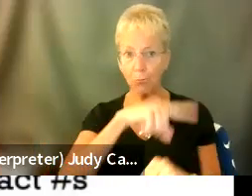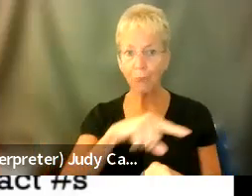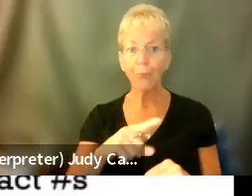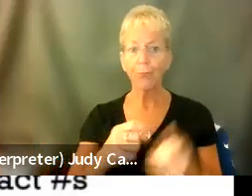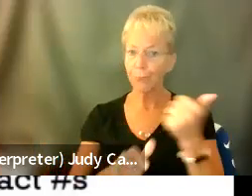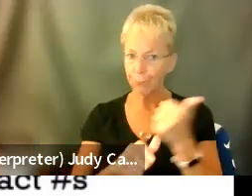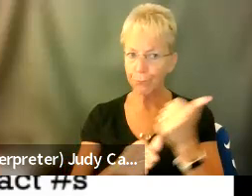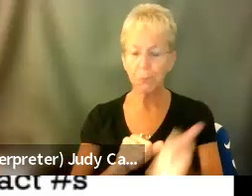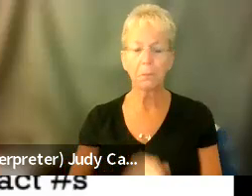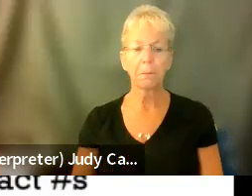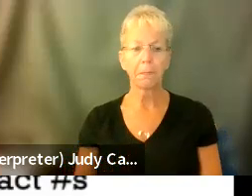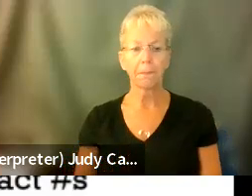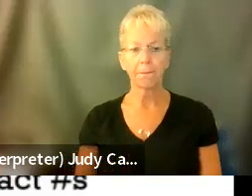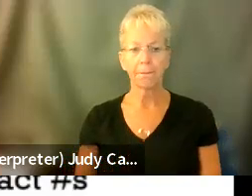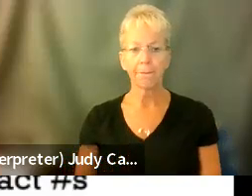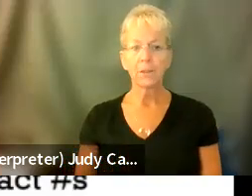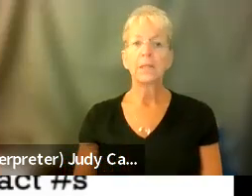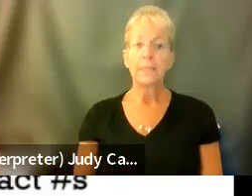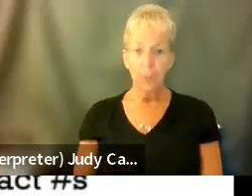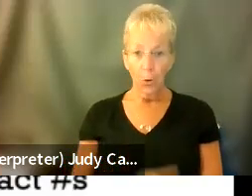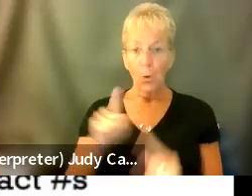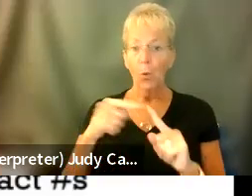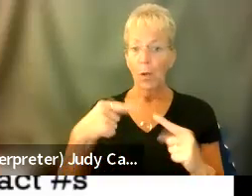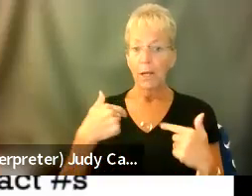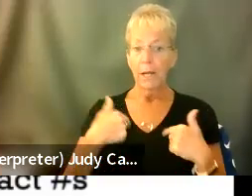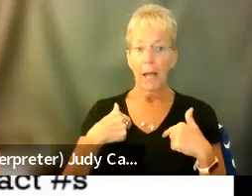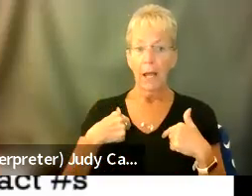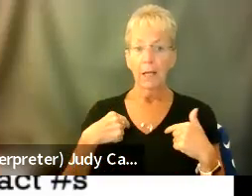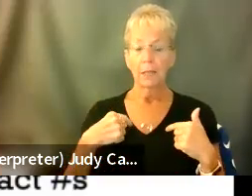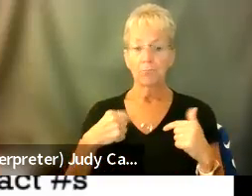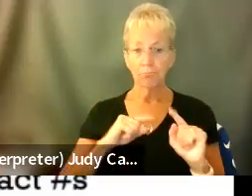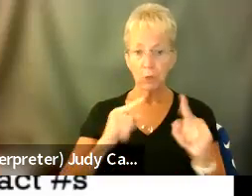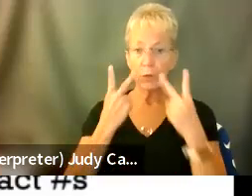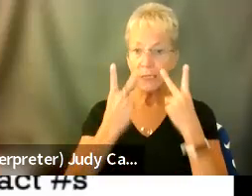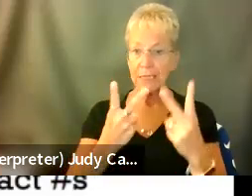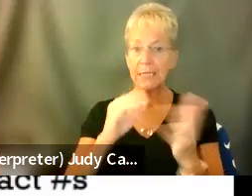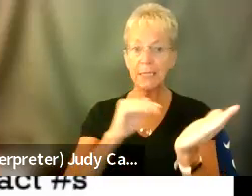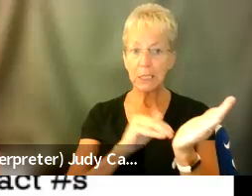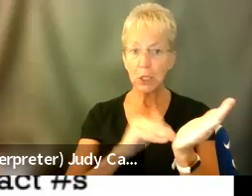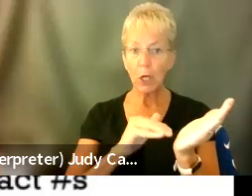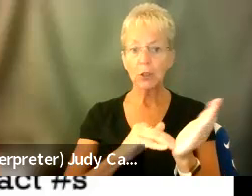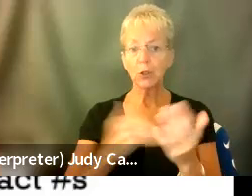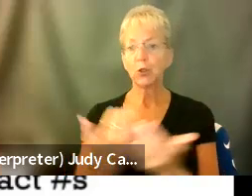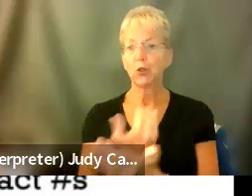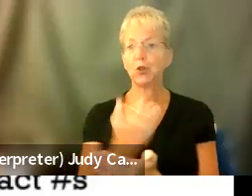advocacy. So whenever I go to a new doctor, I have a new doctor packet.